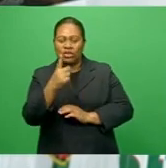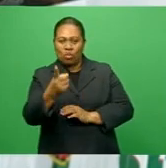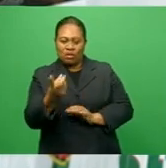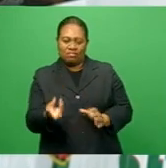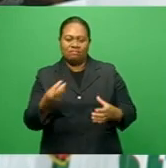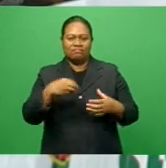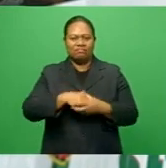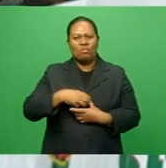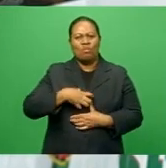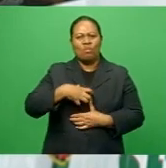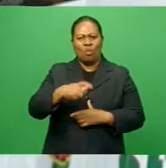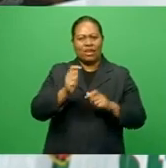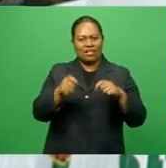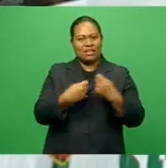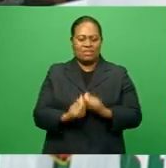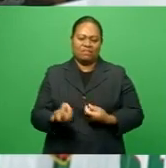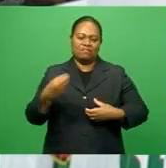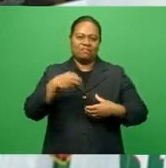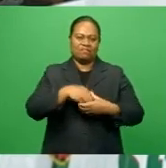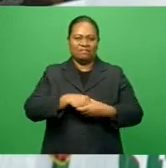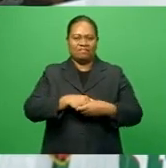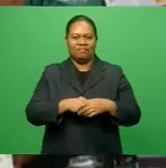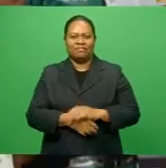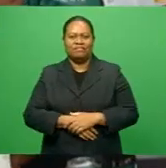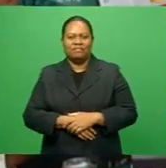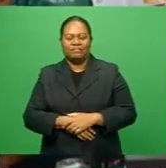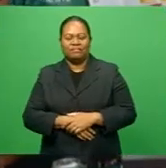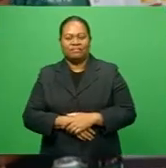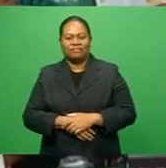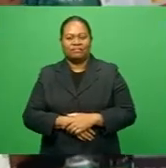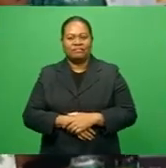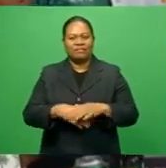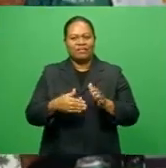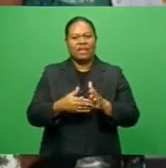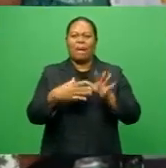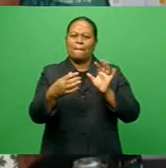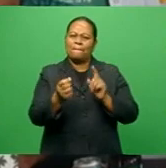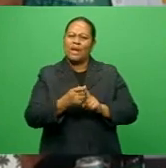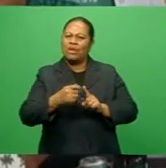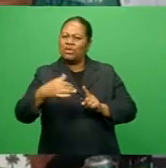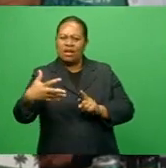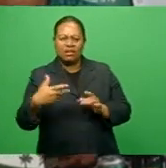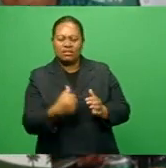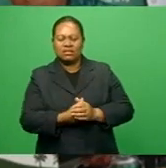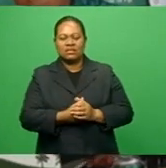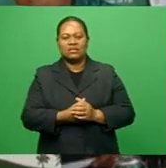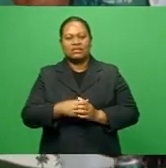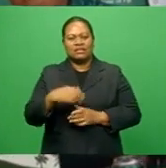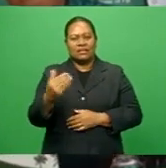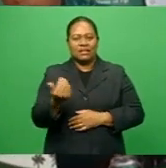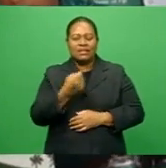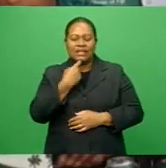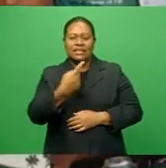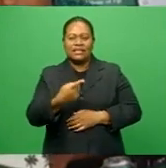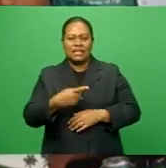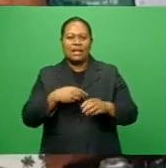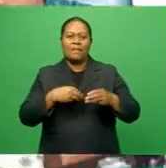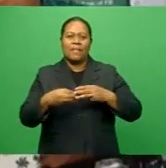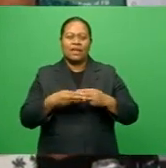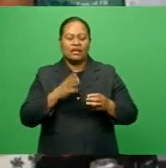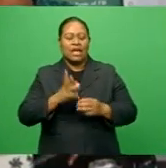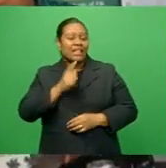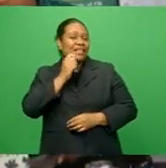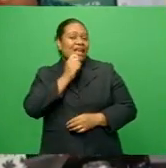a lot more big teams are traveling down to Tavuni this year. Paradise Beverages National Sales Manager Pauline Vuki says Tavuni